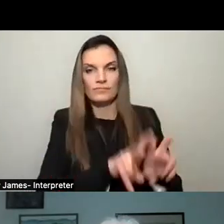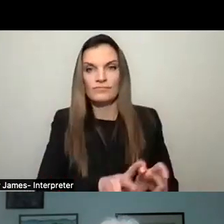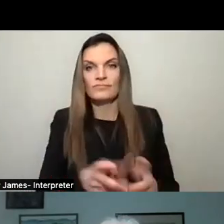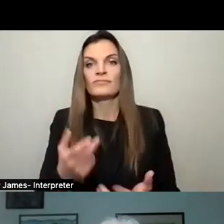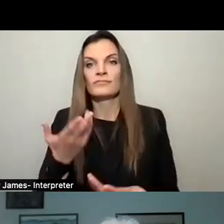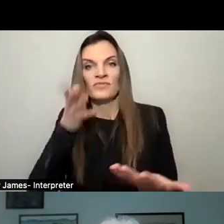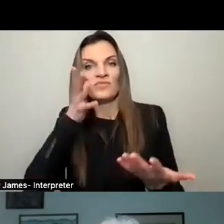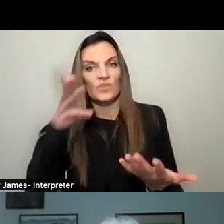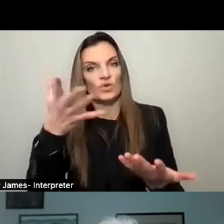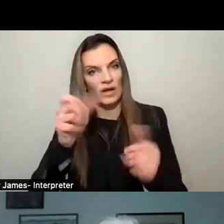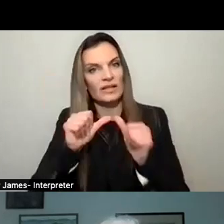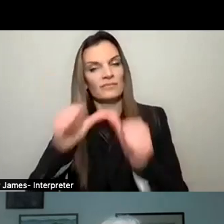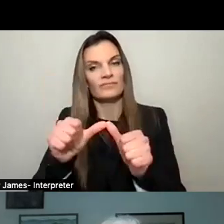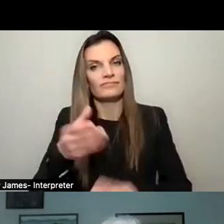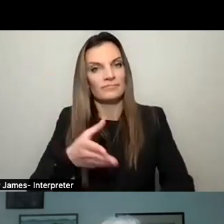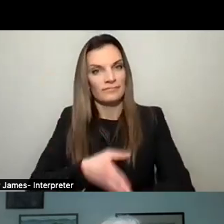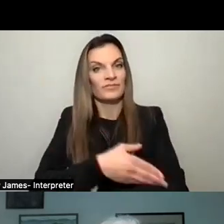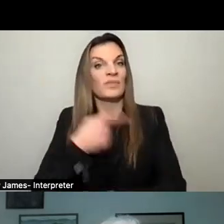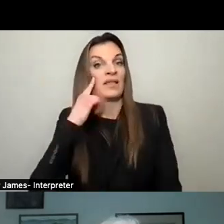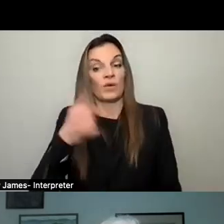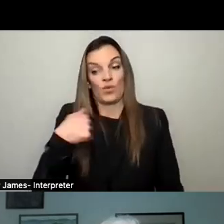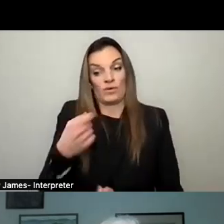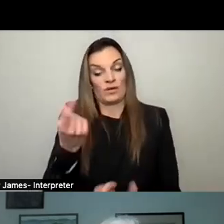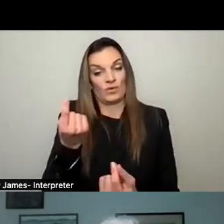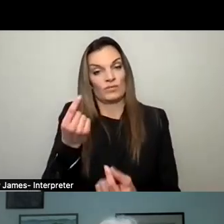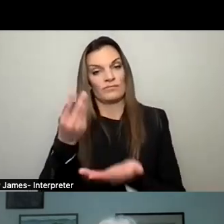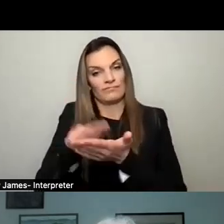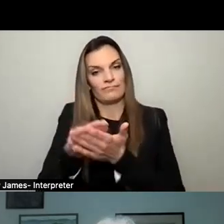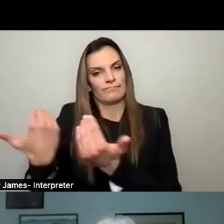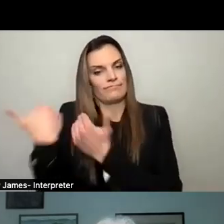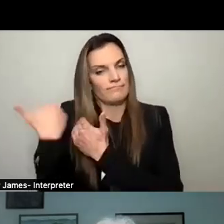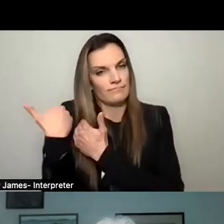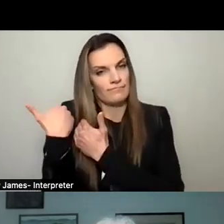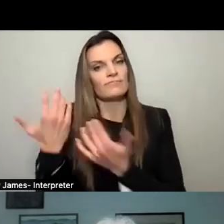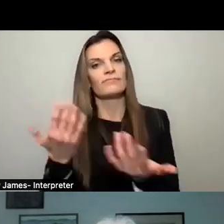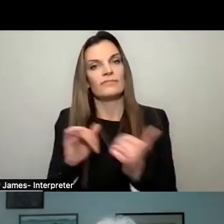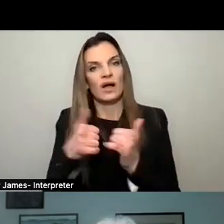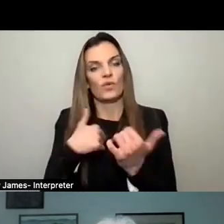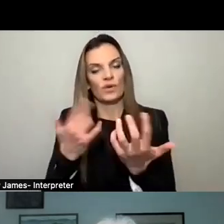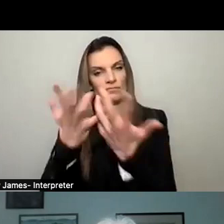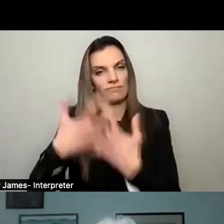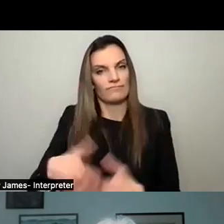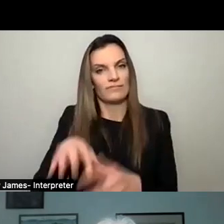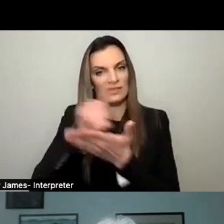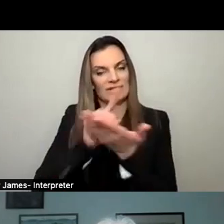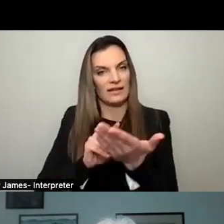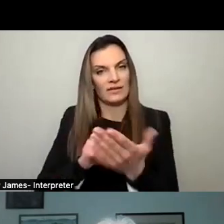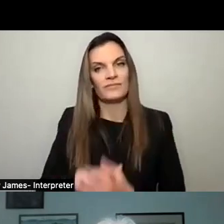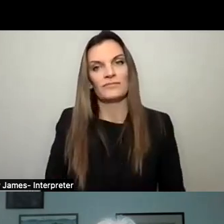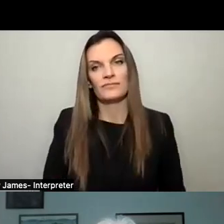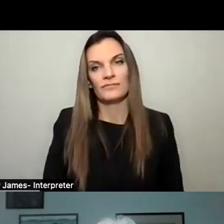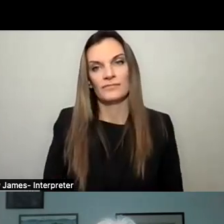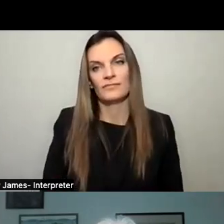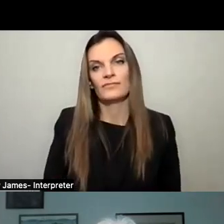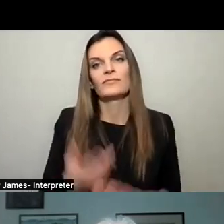and I think we need to be more fiscally responsible in how we lay out the design and plan for that park. Maybe we have to do it